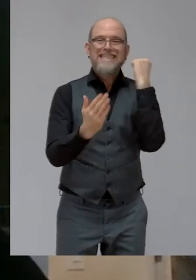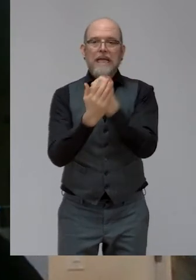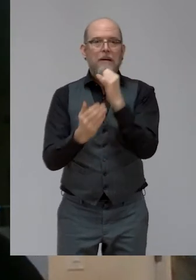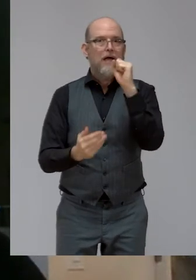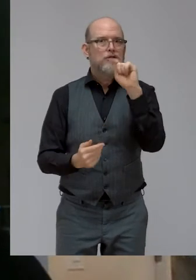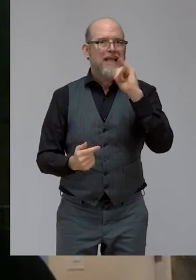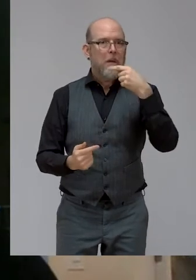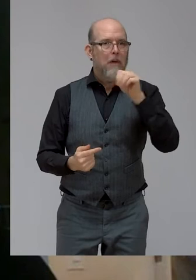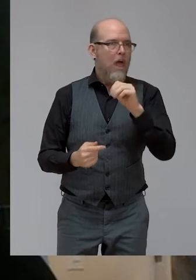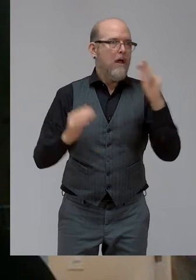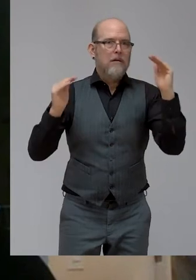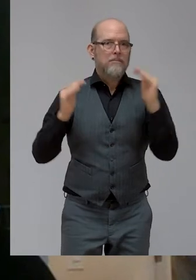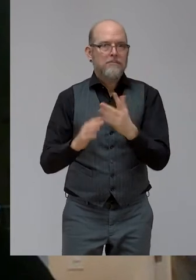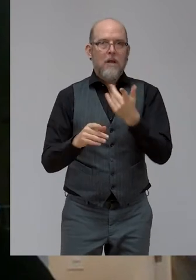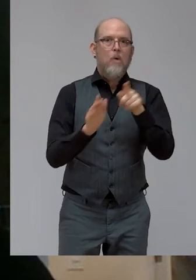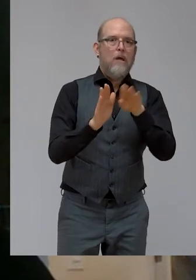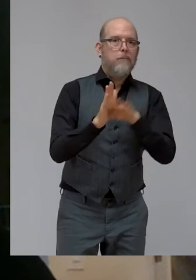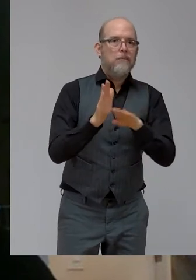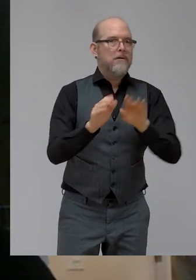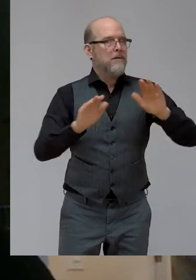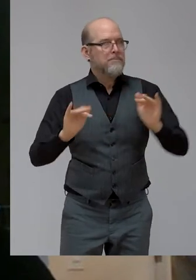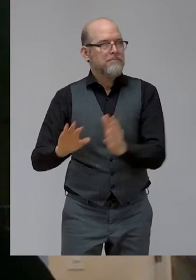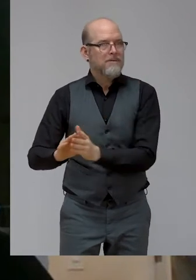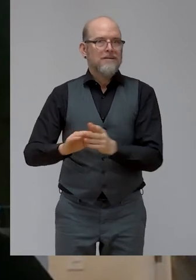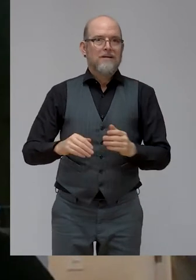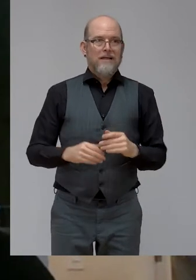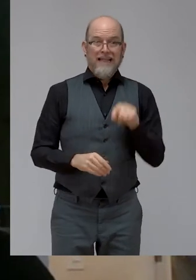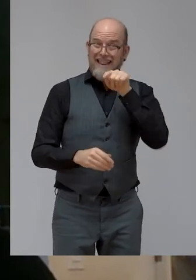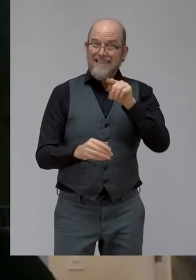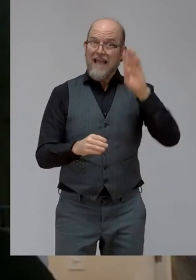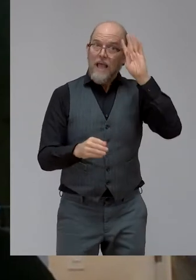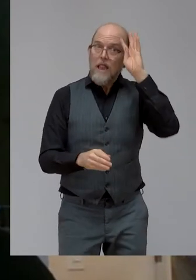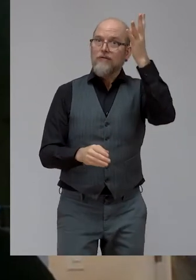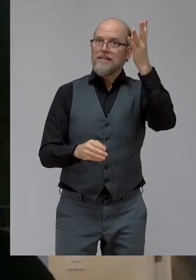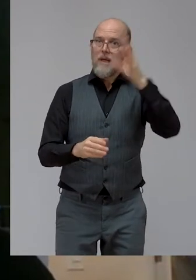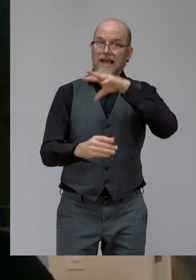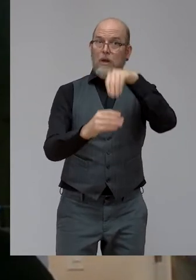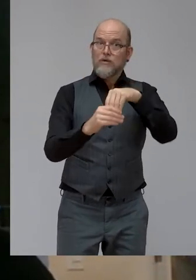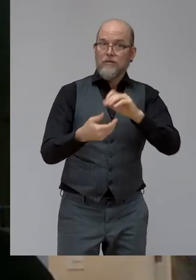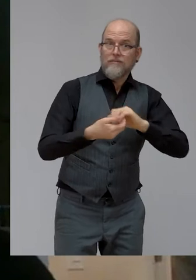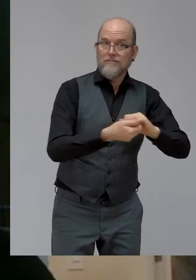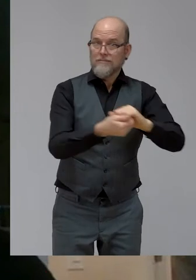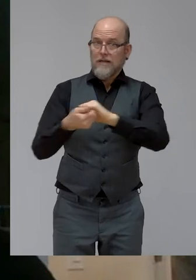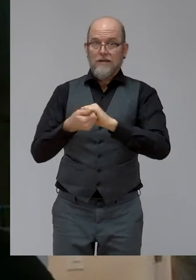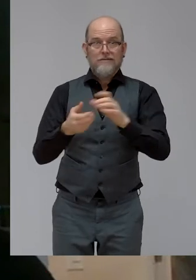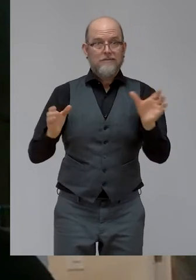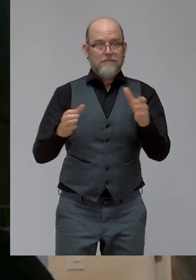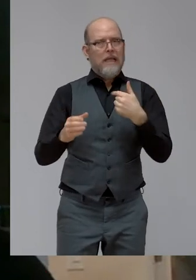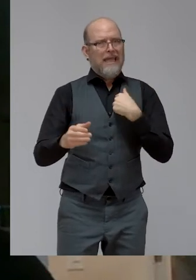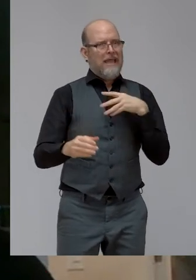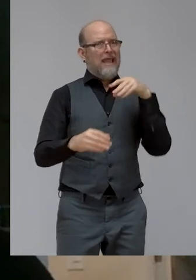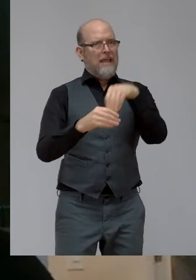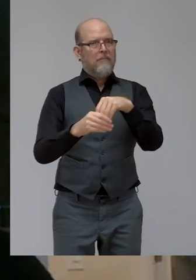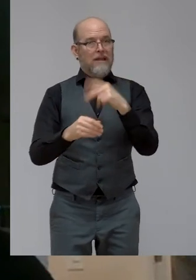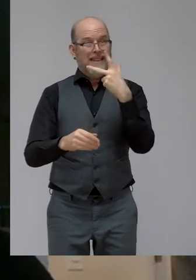of the Innovation to Inclusion Consortium, a three-year Leonard-Cheshire program that aims to